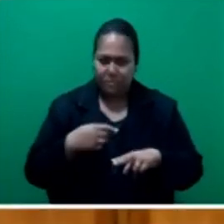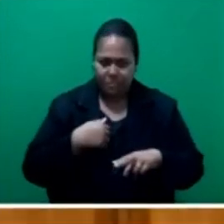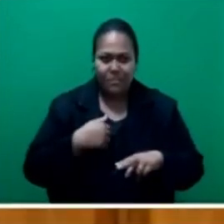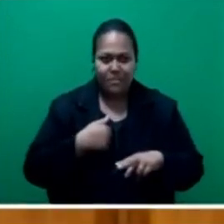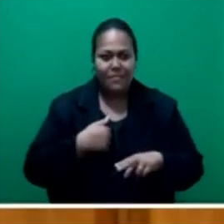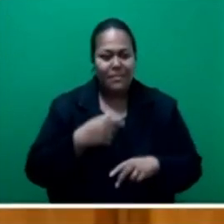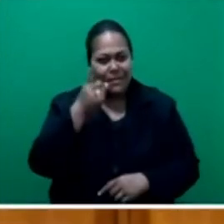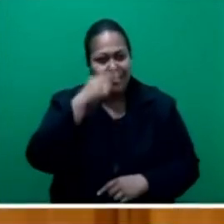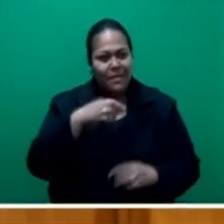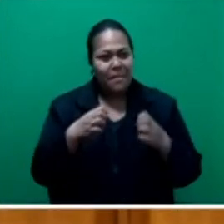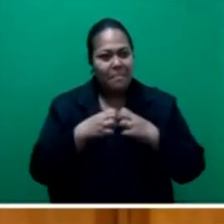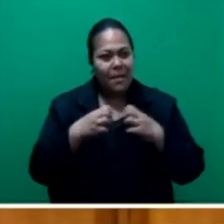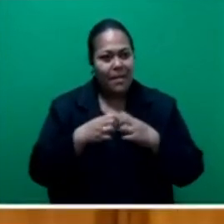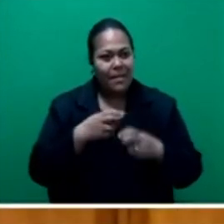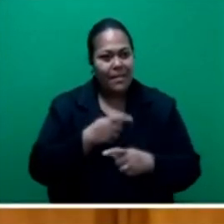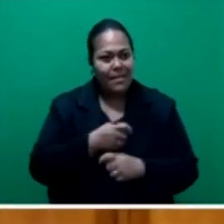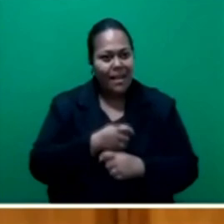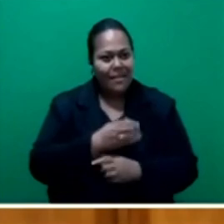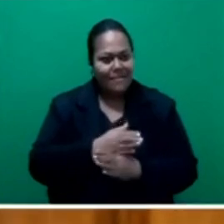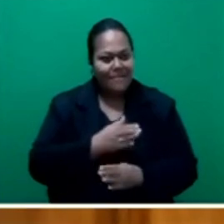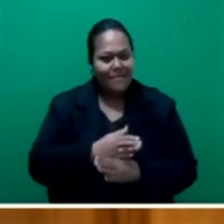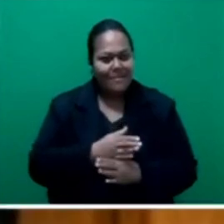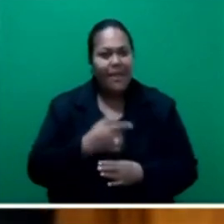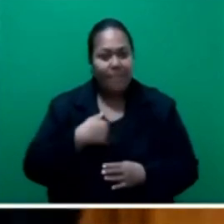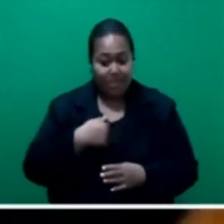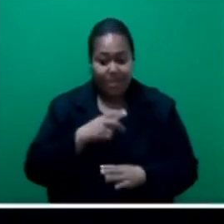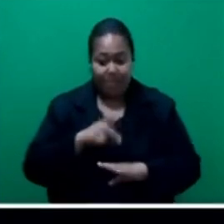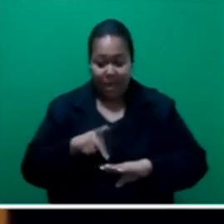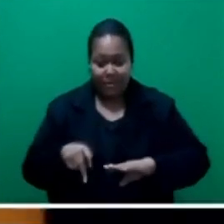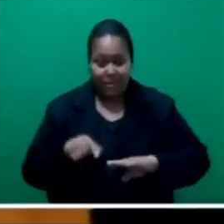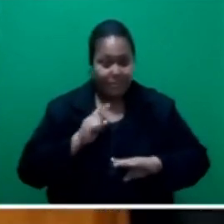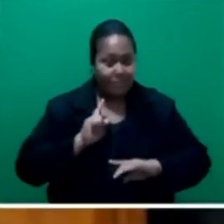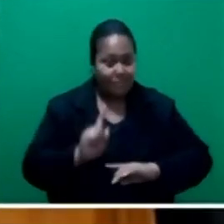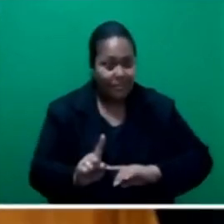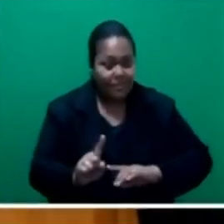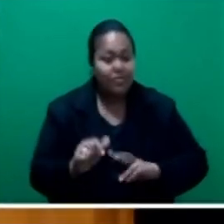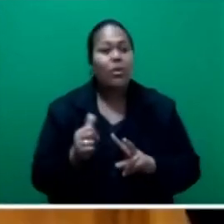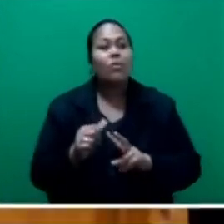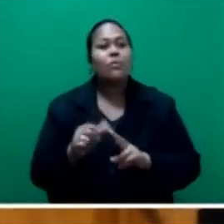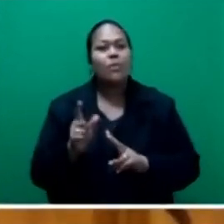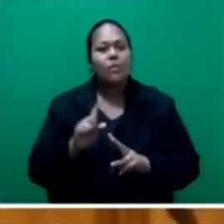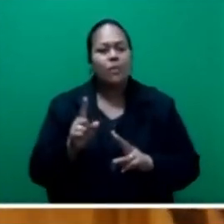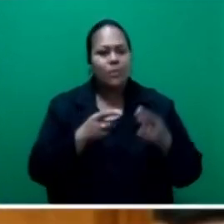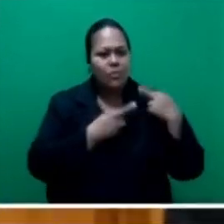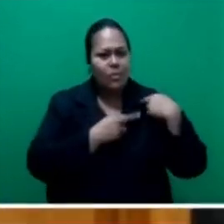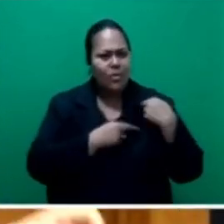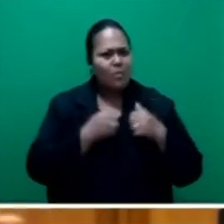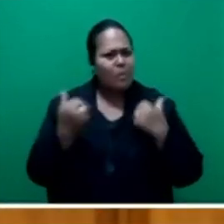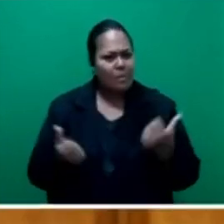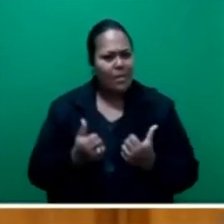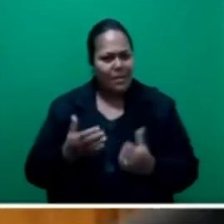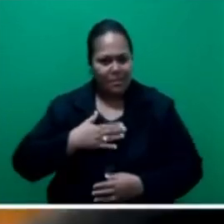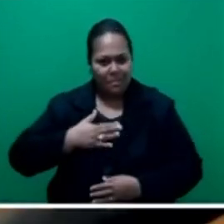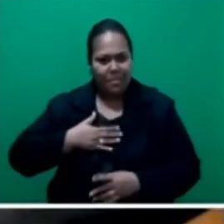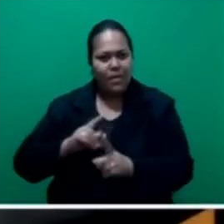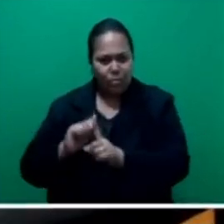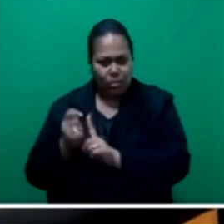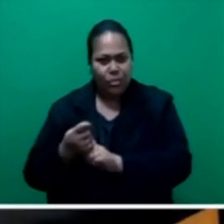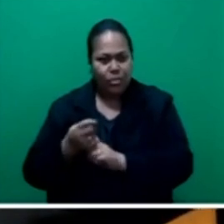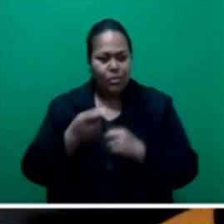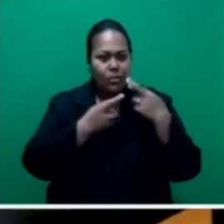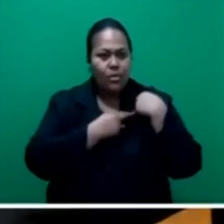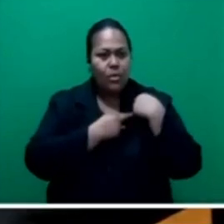only have to attend to my parliamentary responsibilities, but I also have to carry out my other traditional roles in the village,